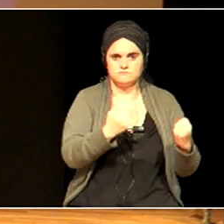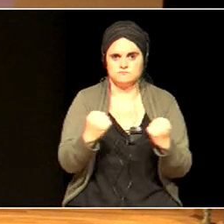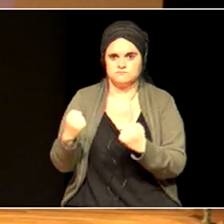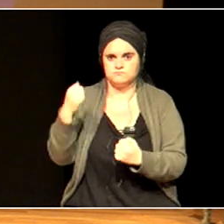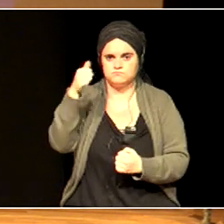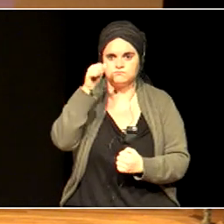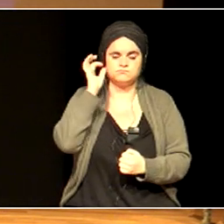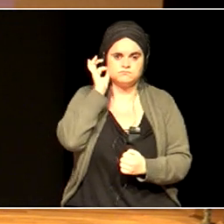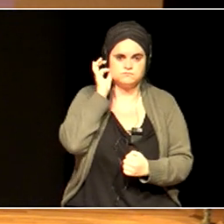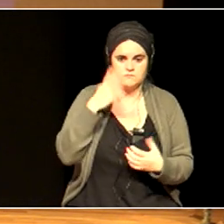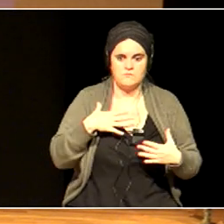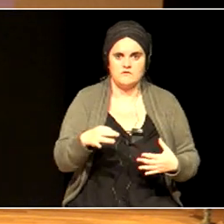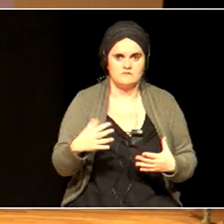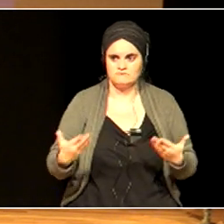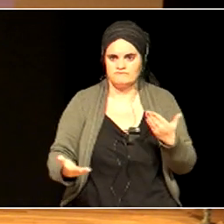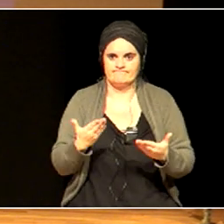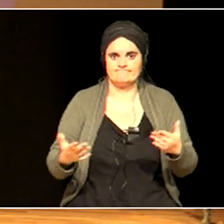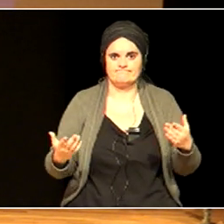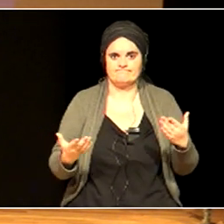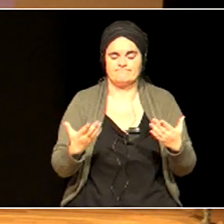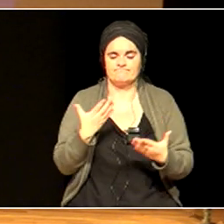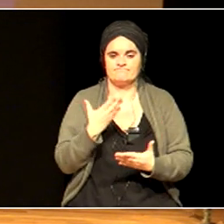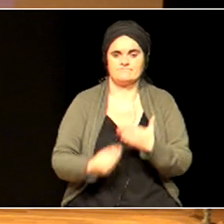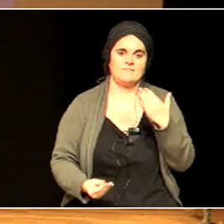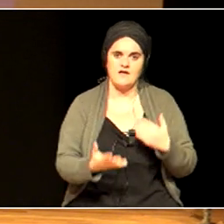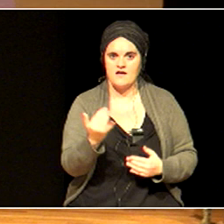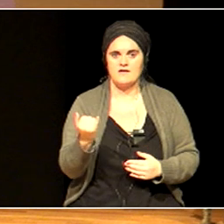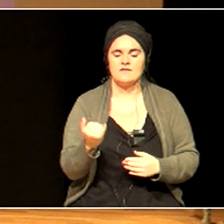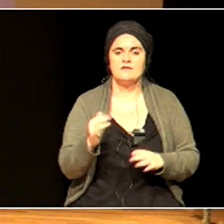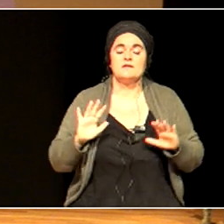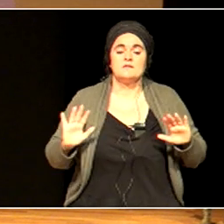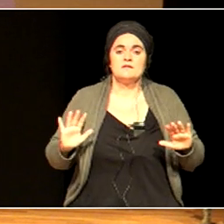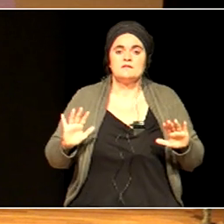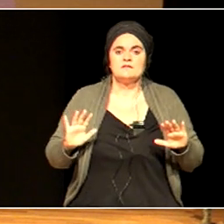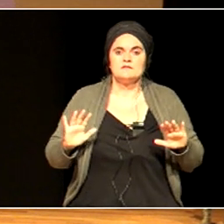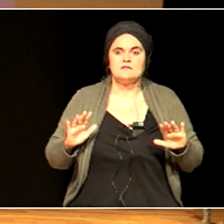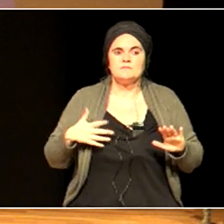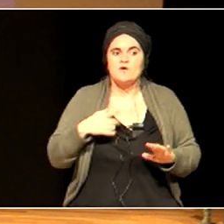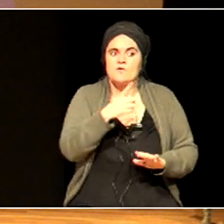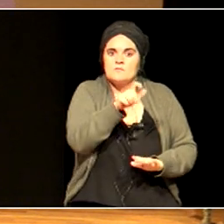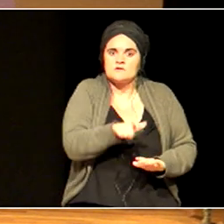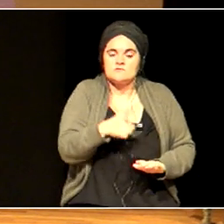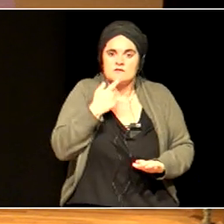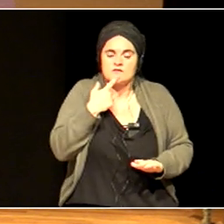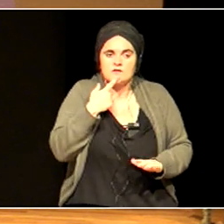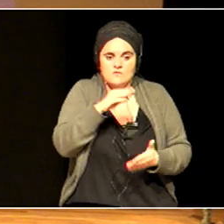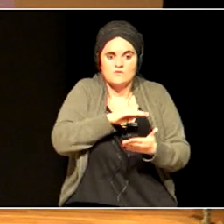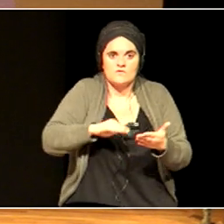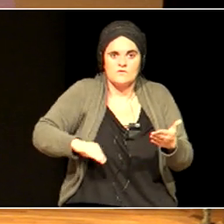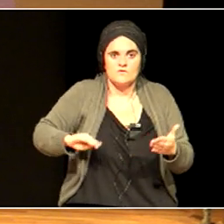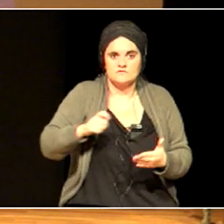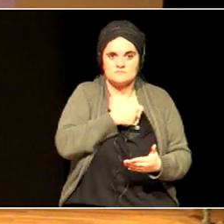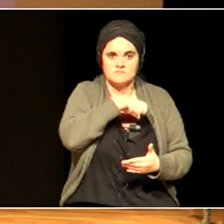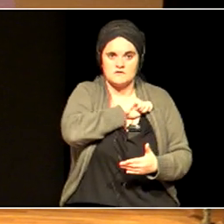But this is what someone said, a Spanish author, working with an English